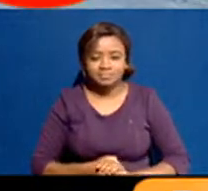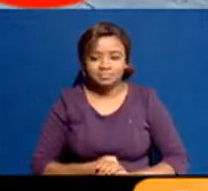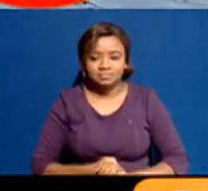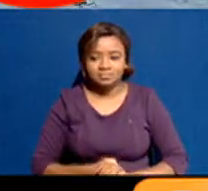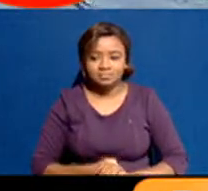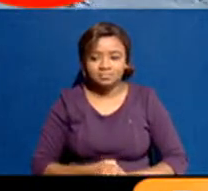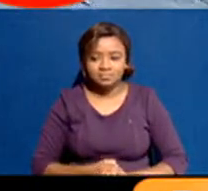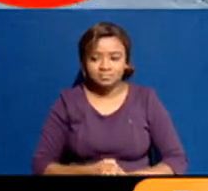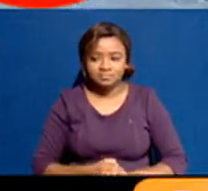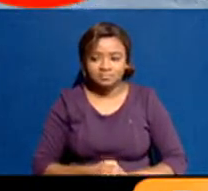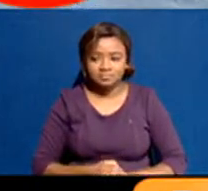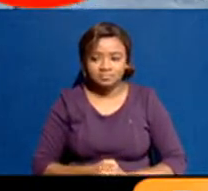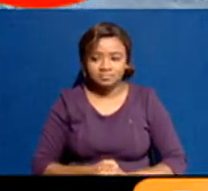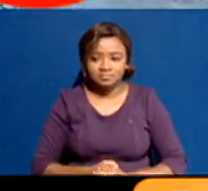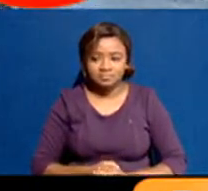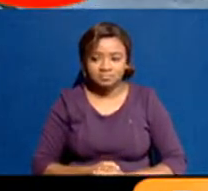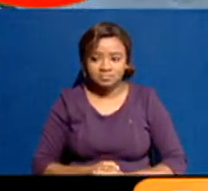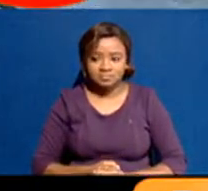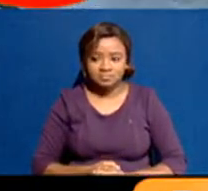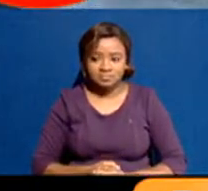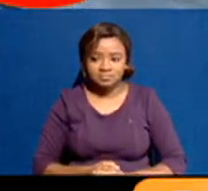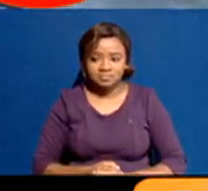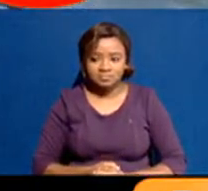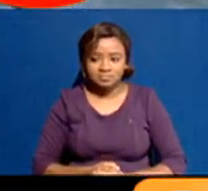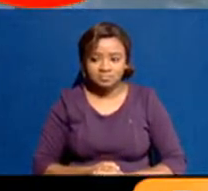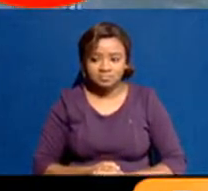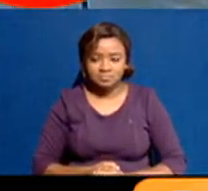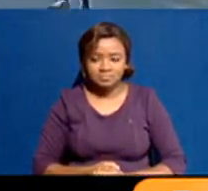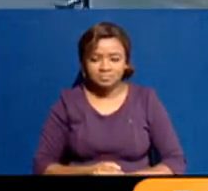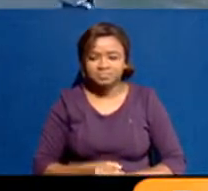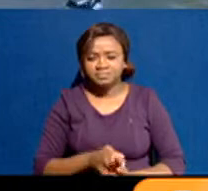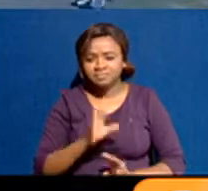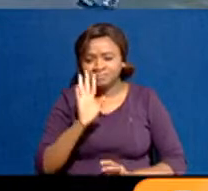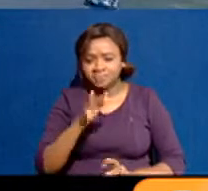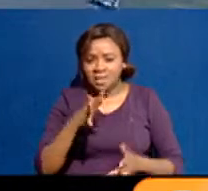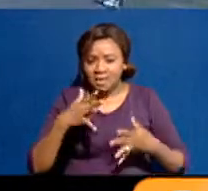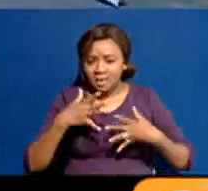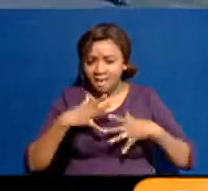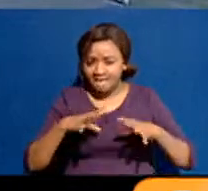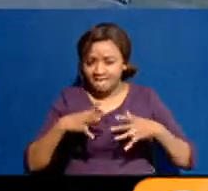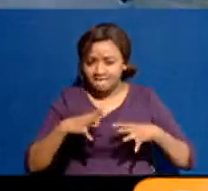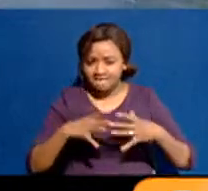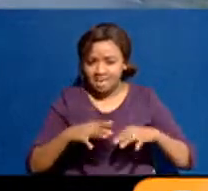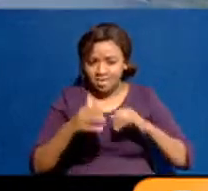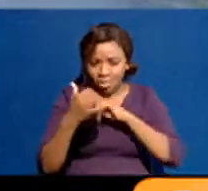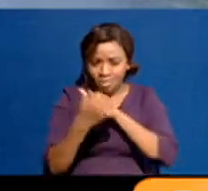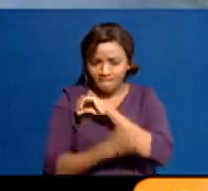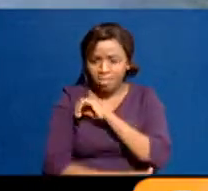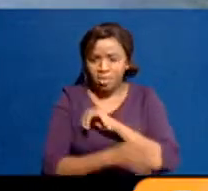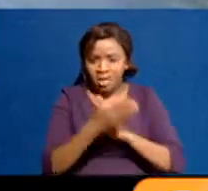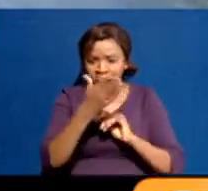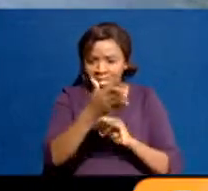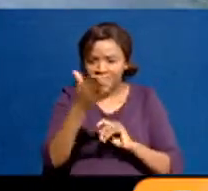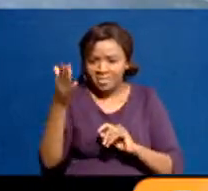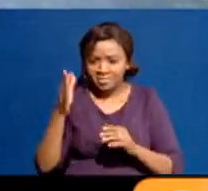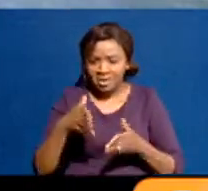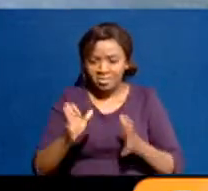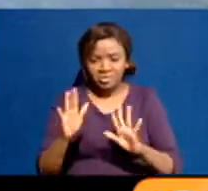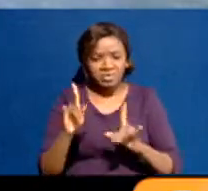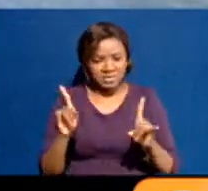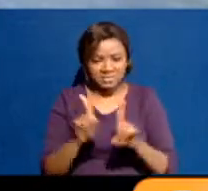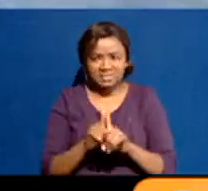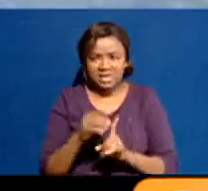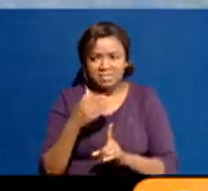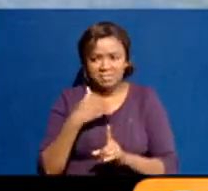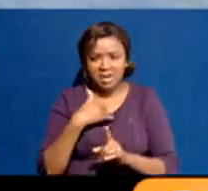matter whether these people have an agenda or not. The poor person on the street will give, they also have an agenda. They also do have an